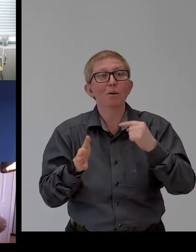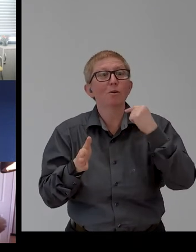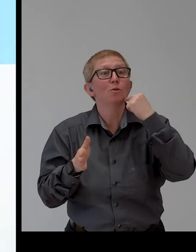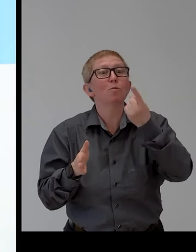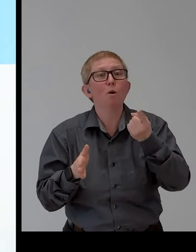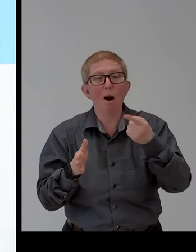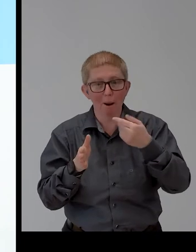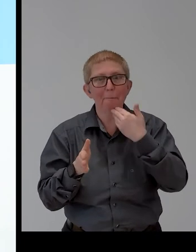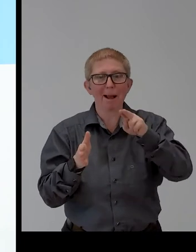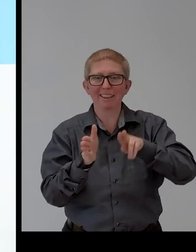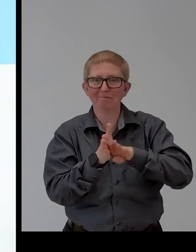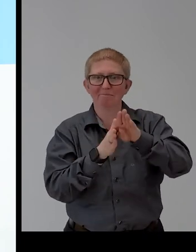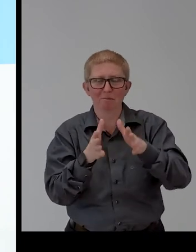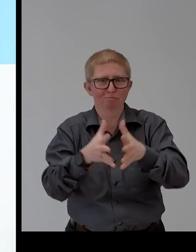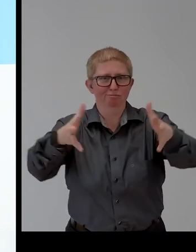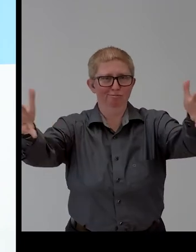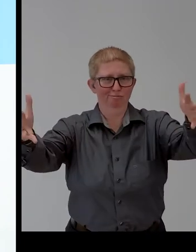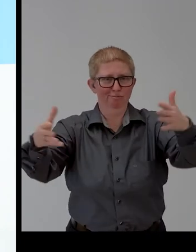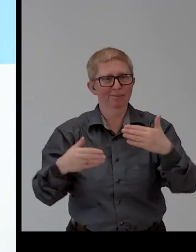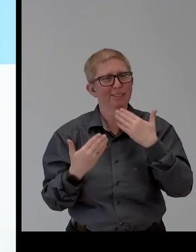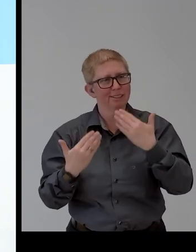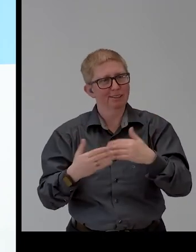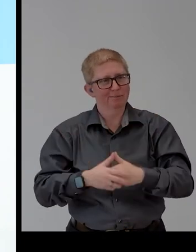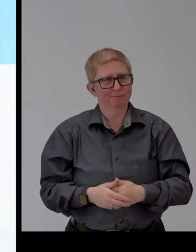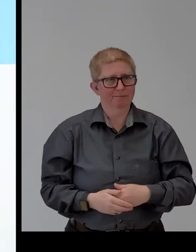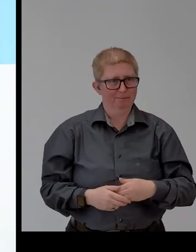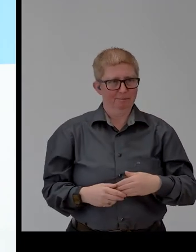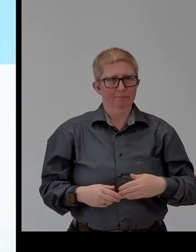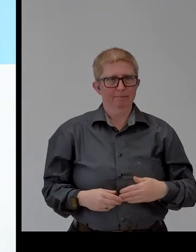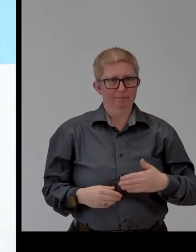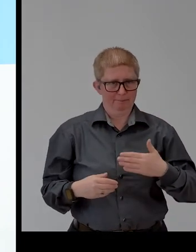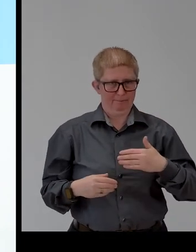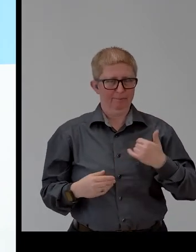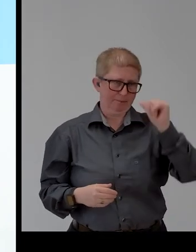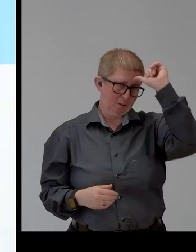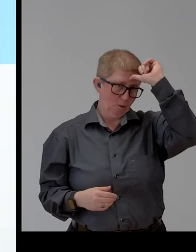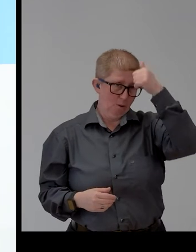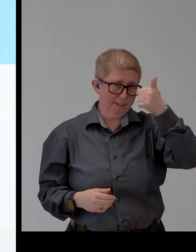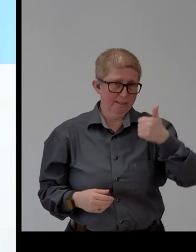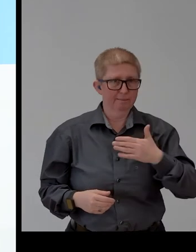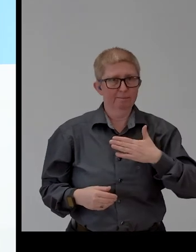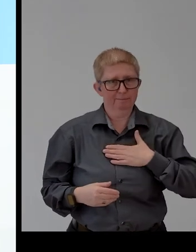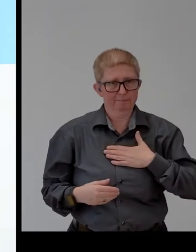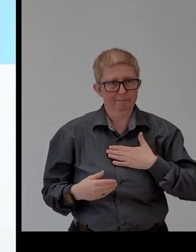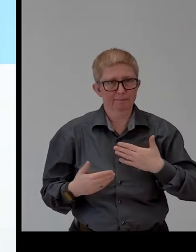Thank you very much. Our next awardee from India, the TCS Access Infinity Platform.